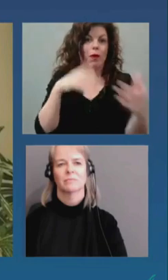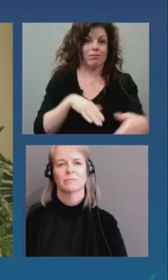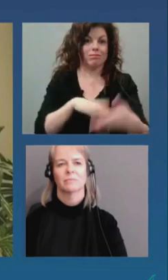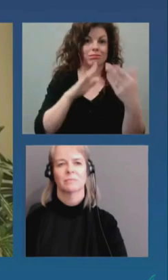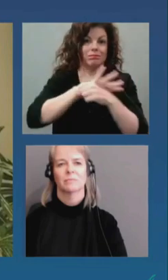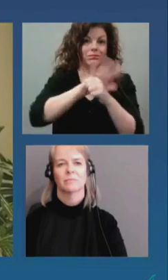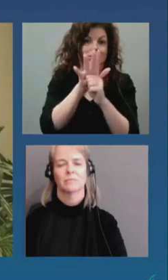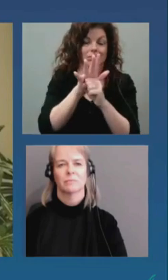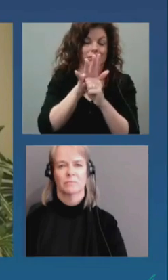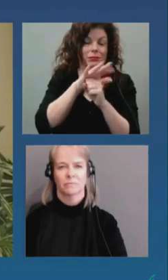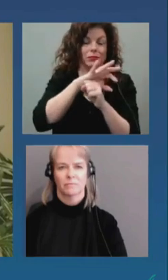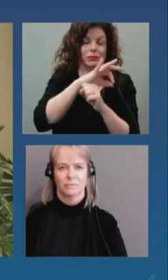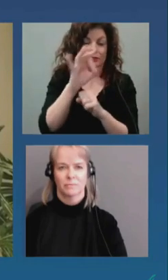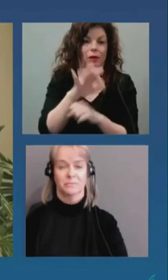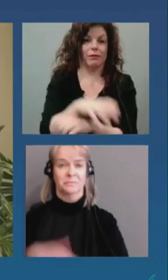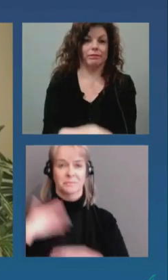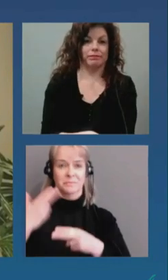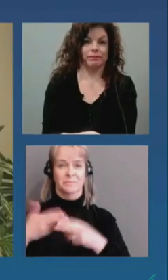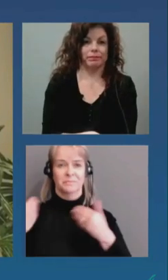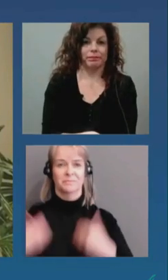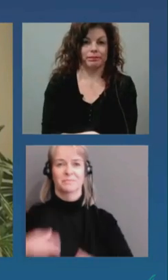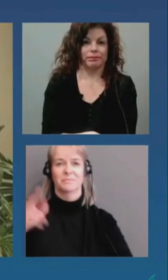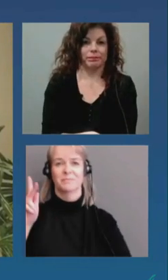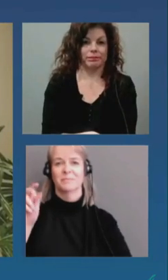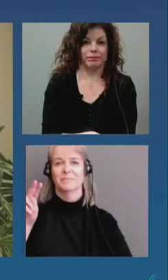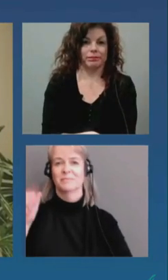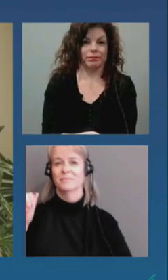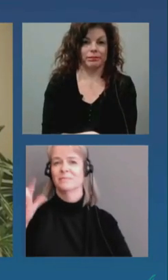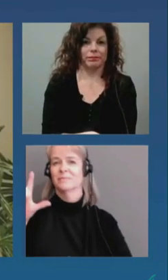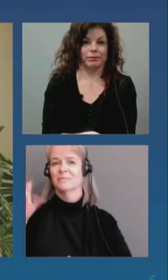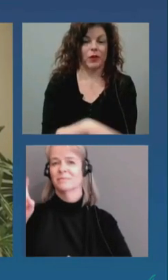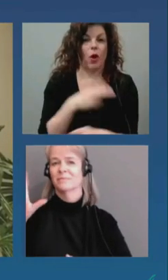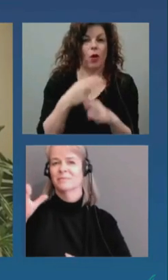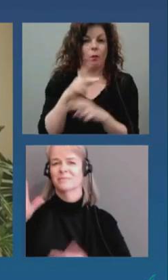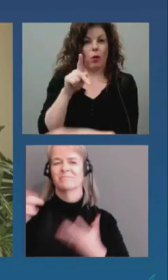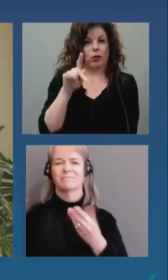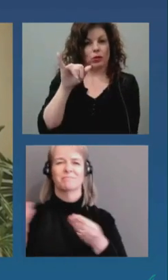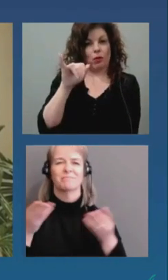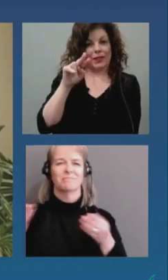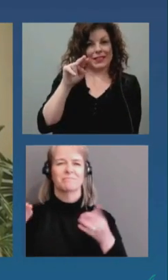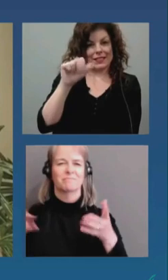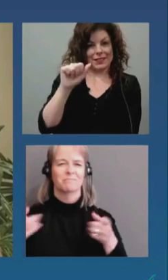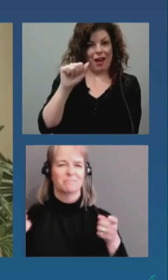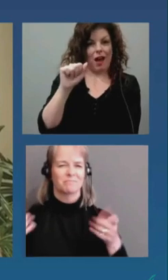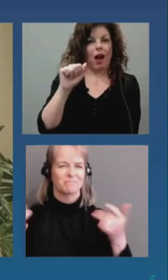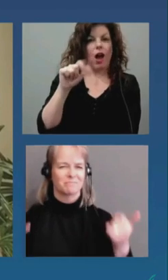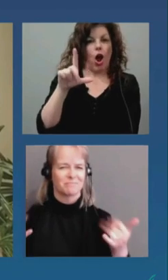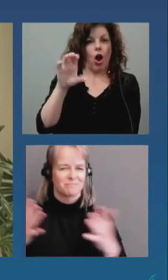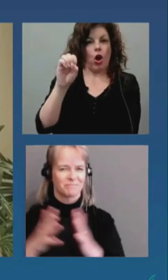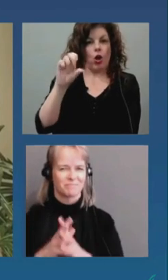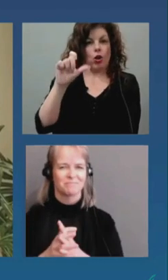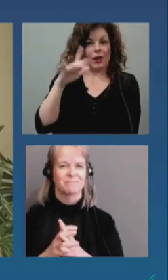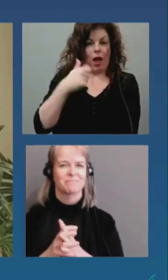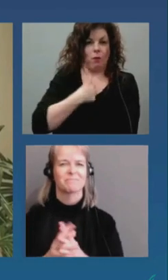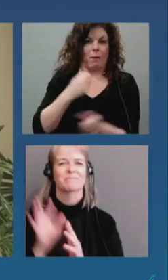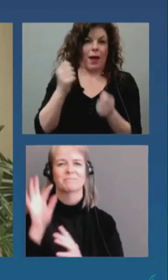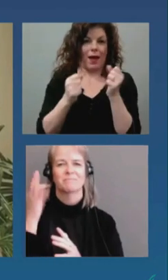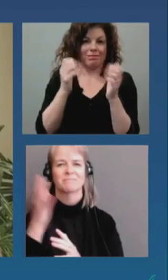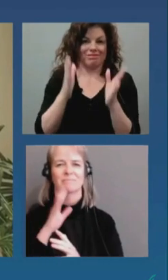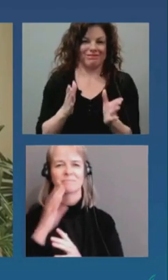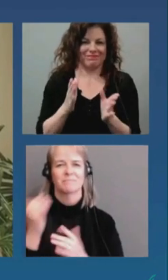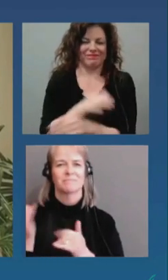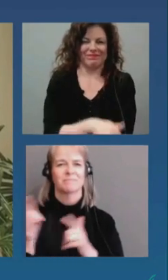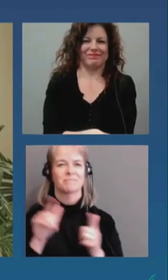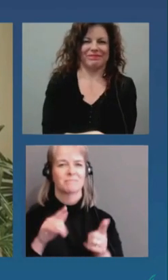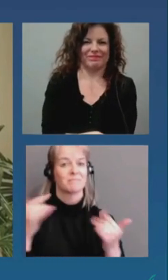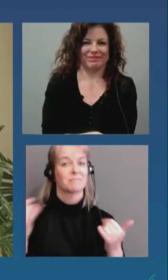-19. My name is Kina Leclerc and I will be your moderator. m'appelle Kina Leclerc et je serai l'animatrice de cette séance. Today we will be